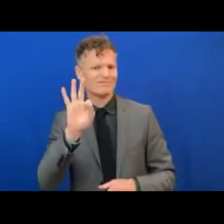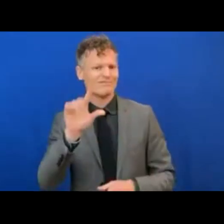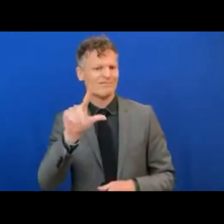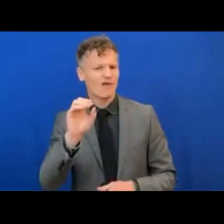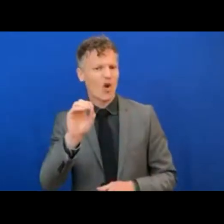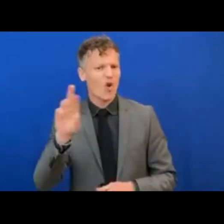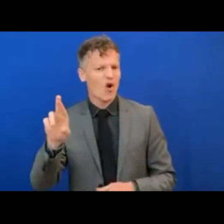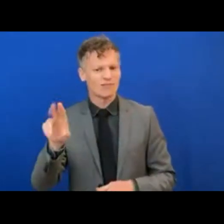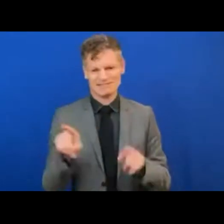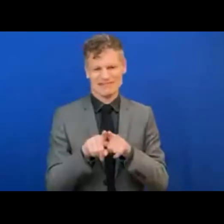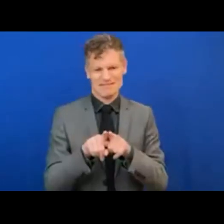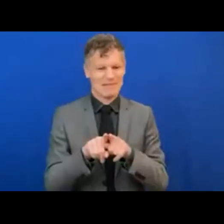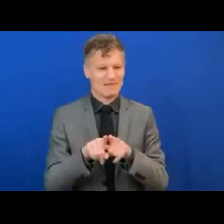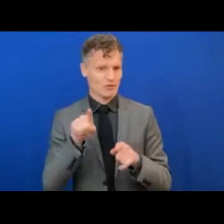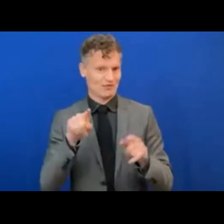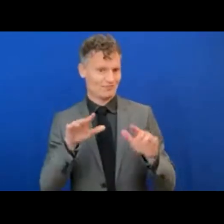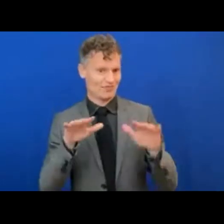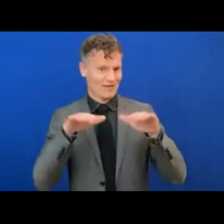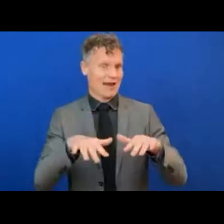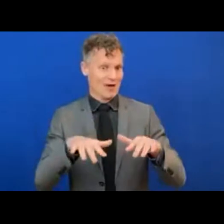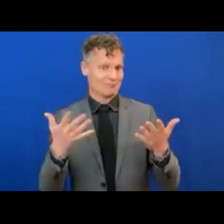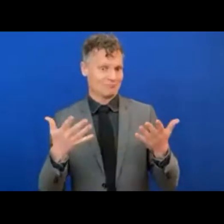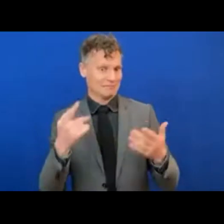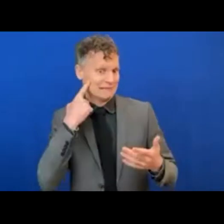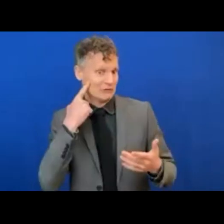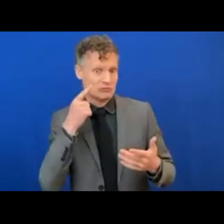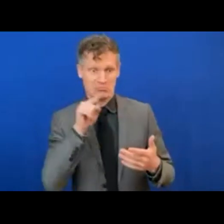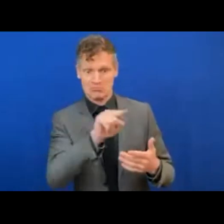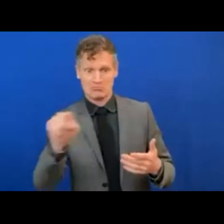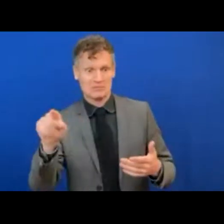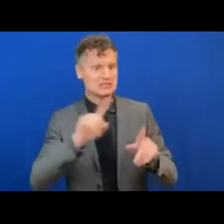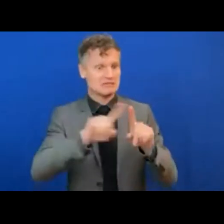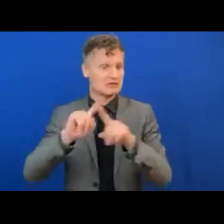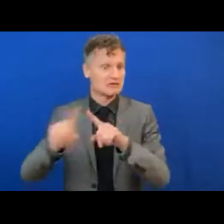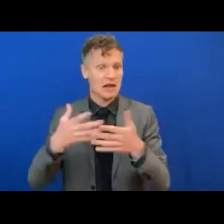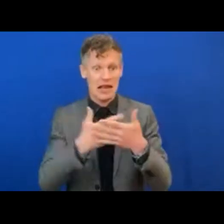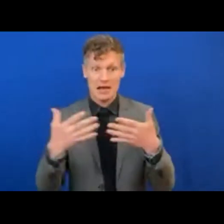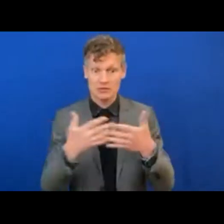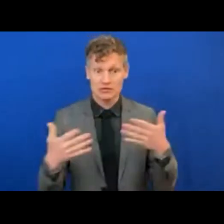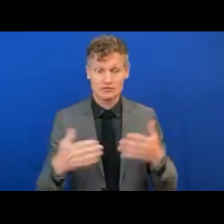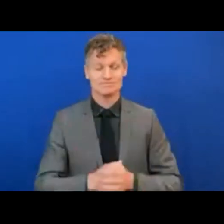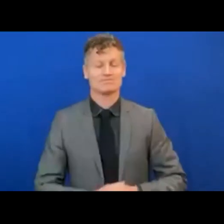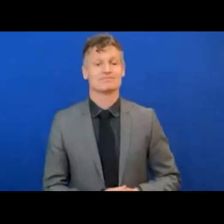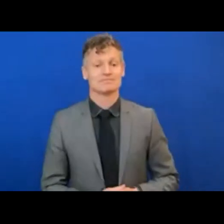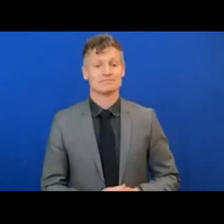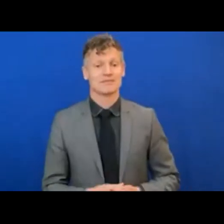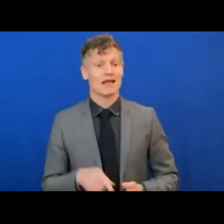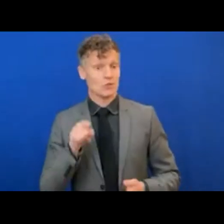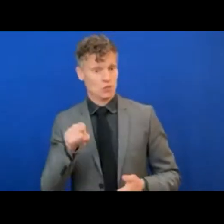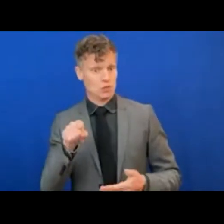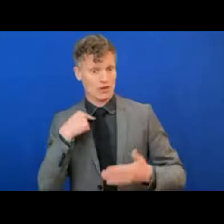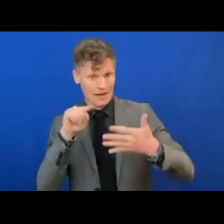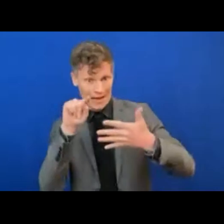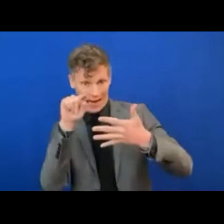speakers. Participants in a language channel will hear the translated audio and also the original audio